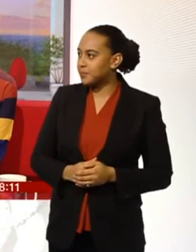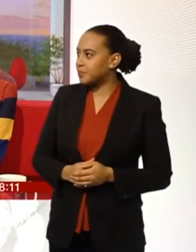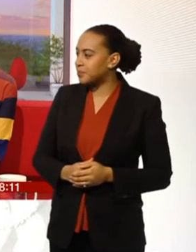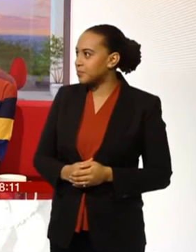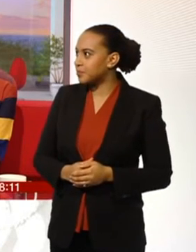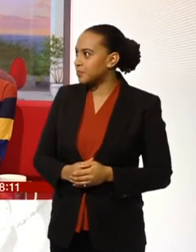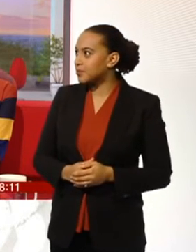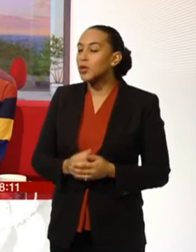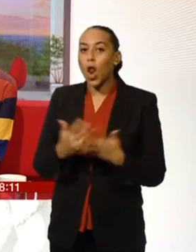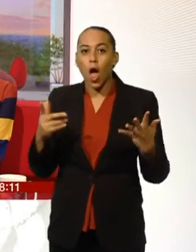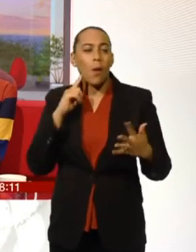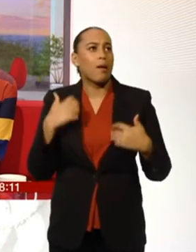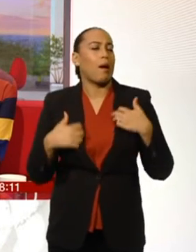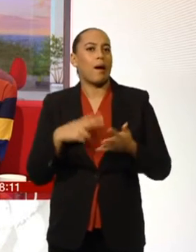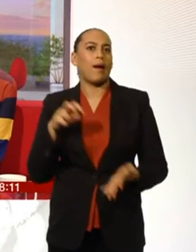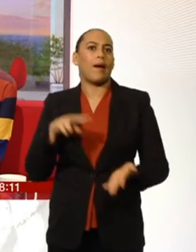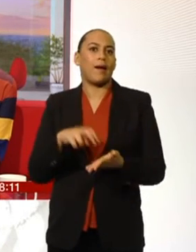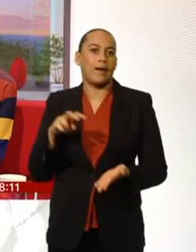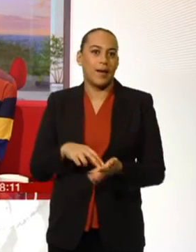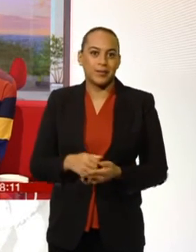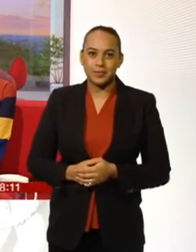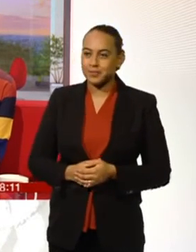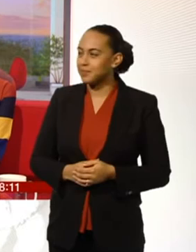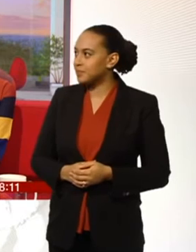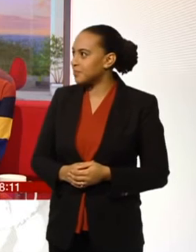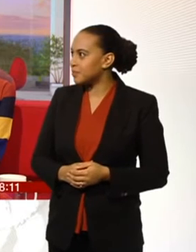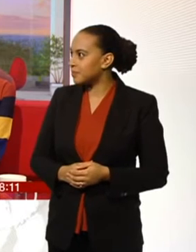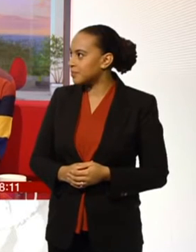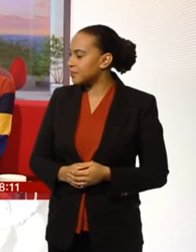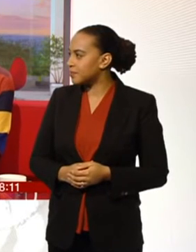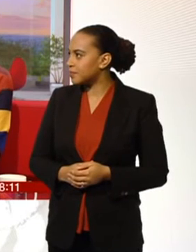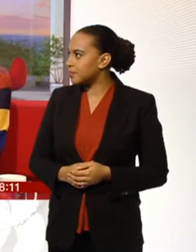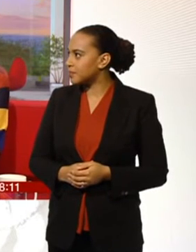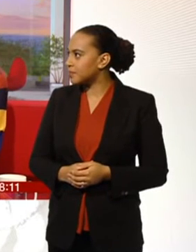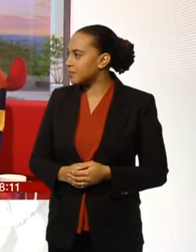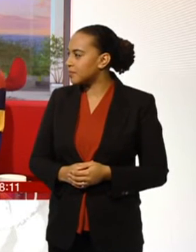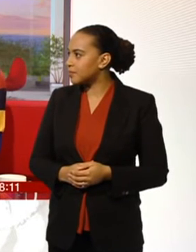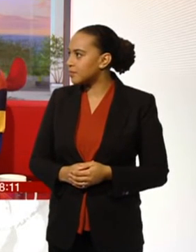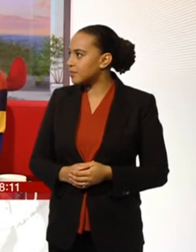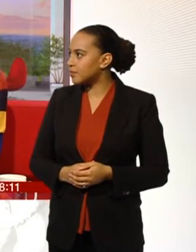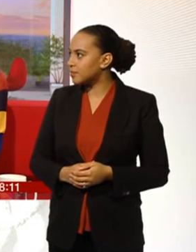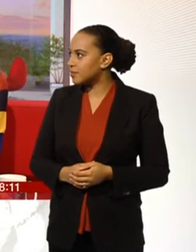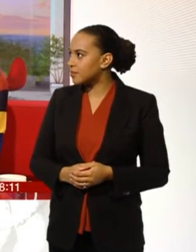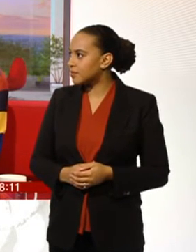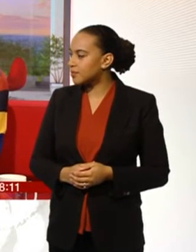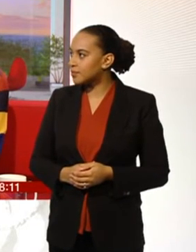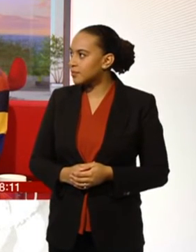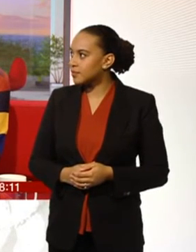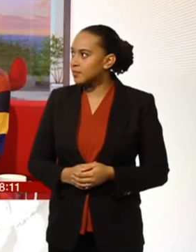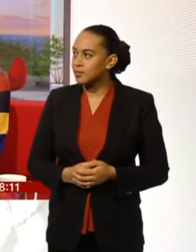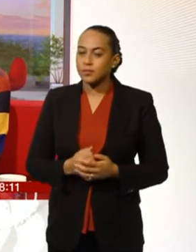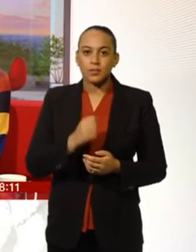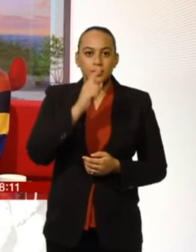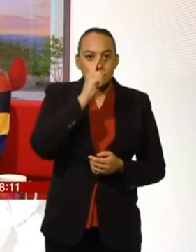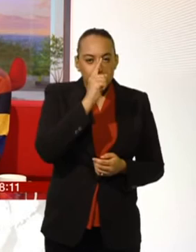lot of people would be very happy about that. Time now is 11 minutes past eight. Now we've been hearing that wholesale energy prices have